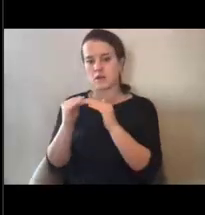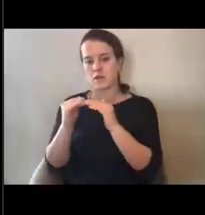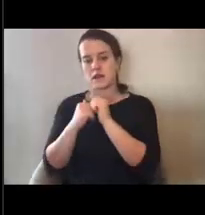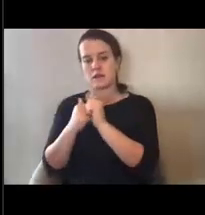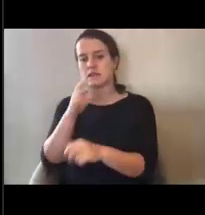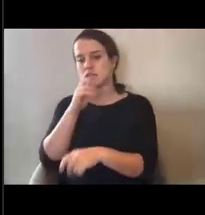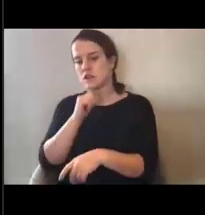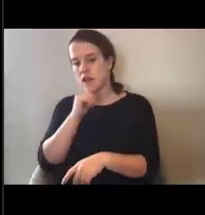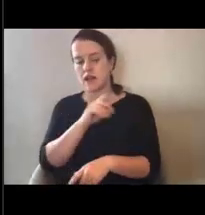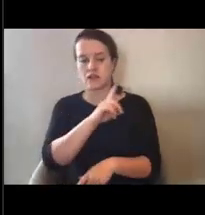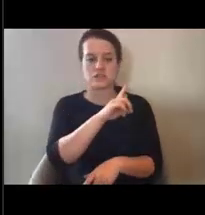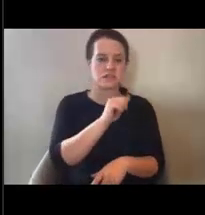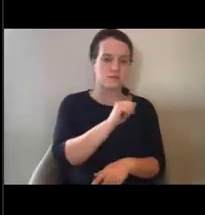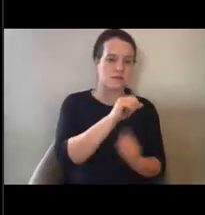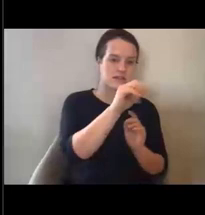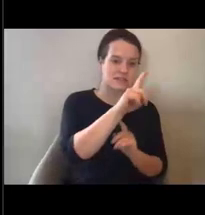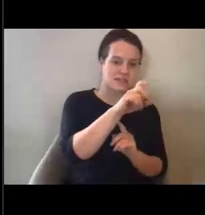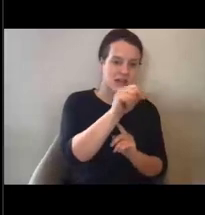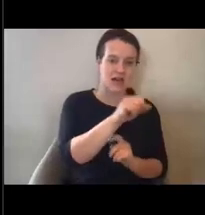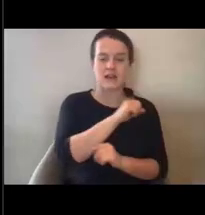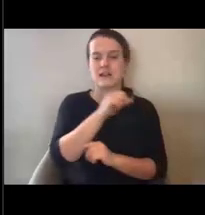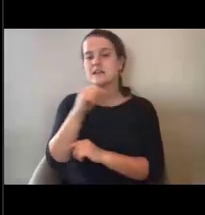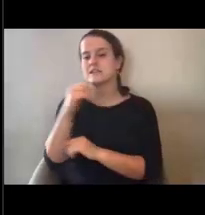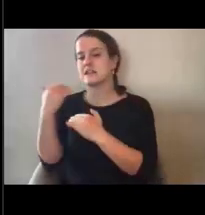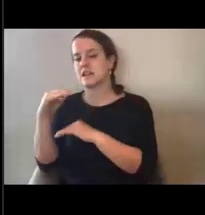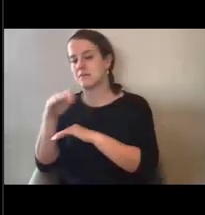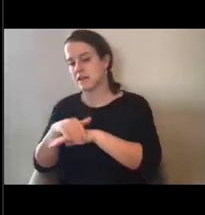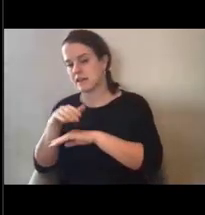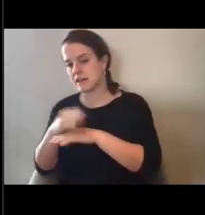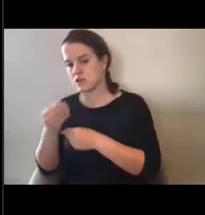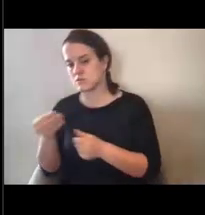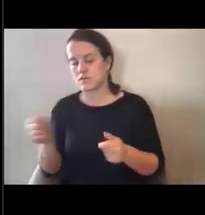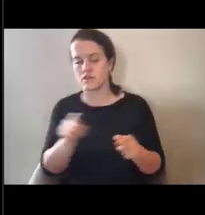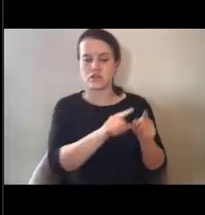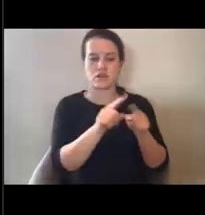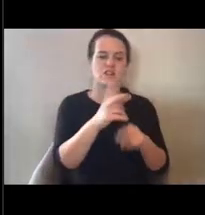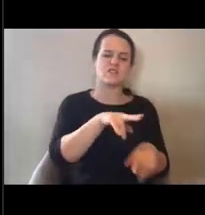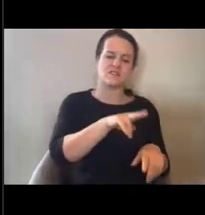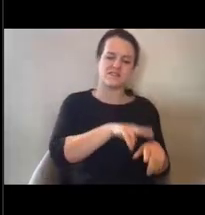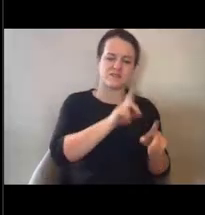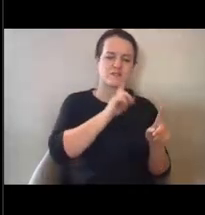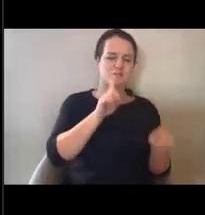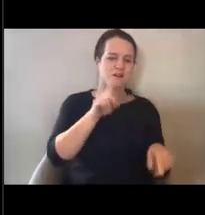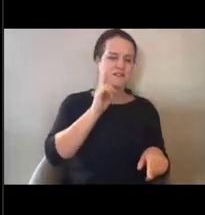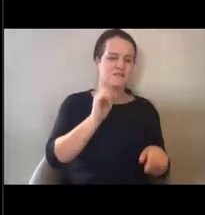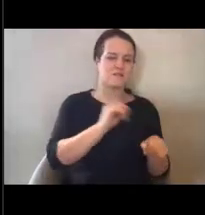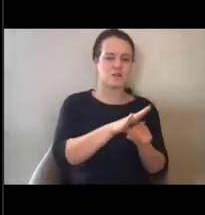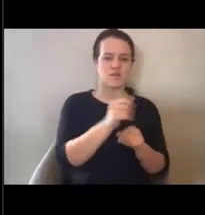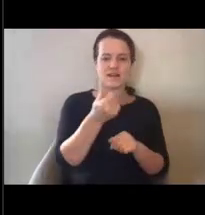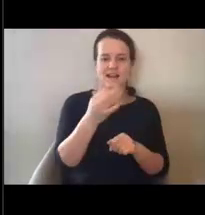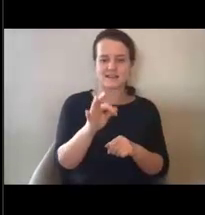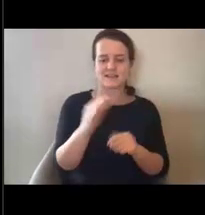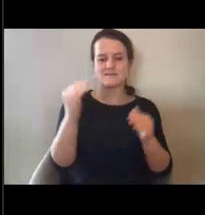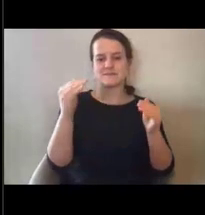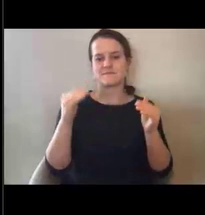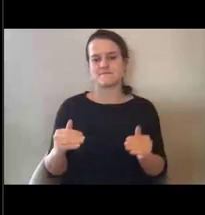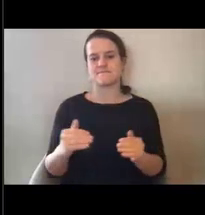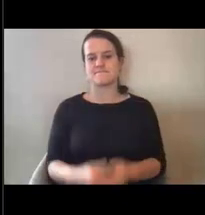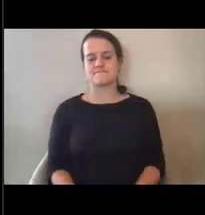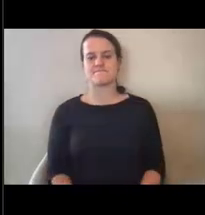disability status, limited English proficiency, and of course, the response to COVID-19. Next slide, please.